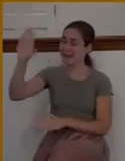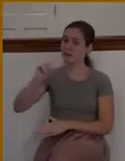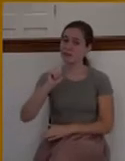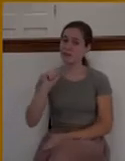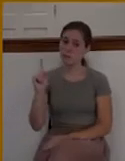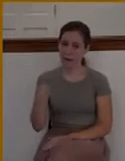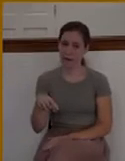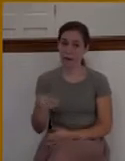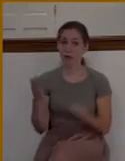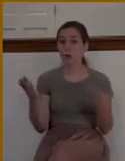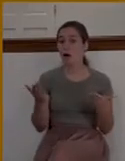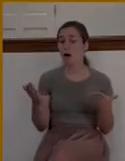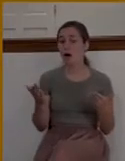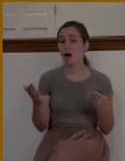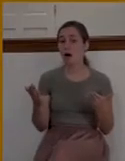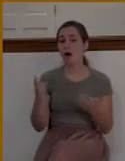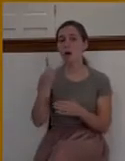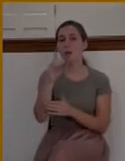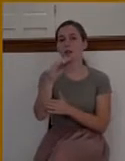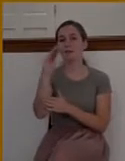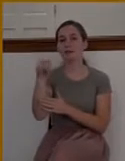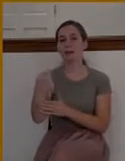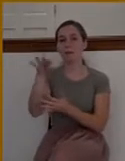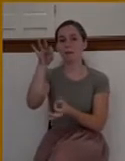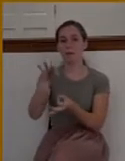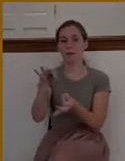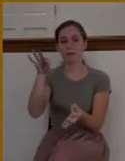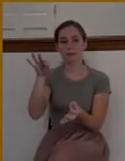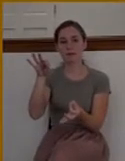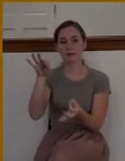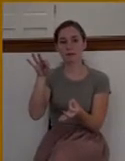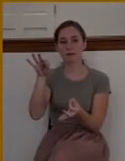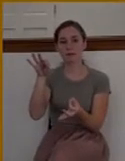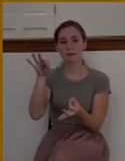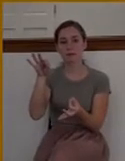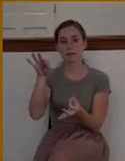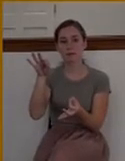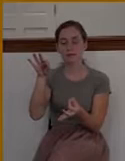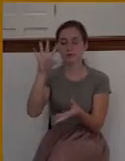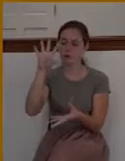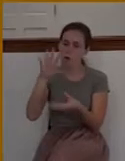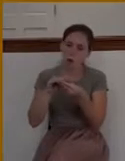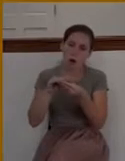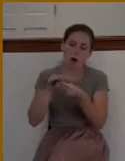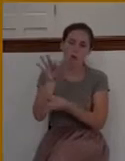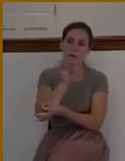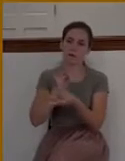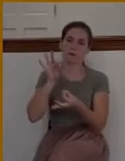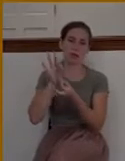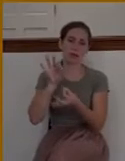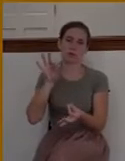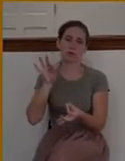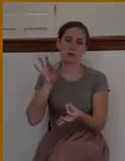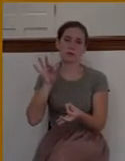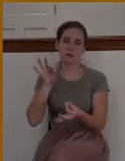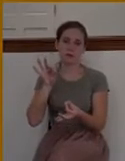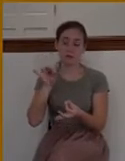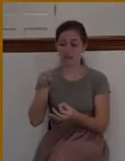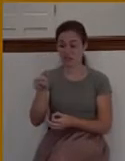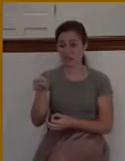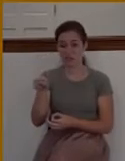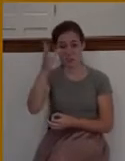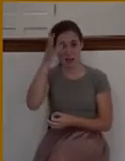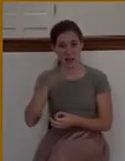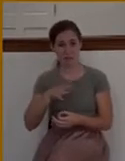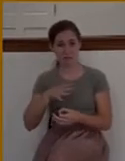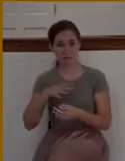absolute, total perfection. Absolute, total perfection. This man had placed faith